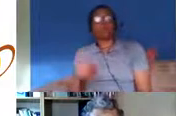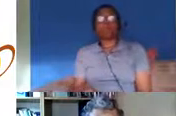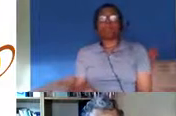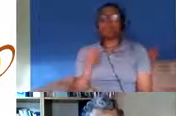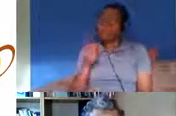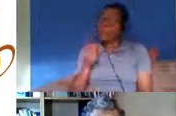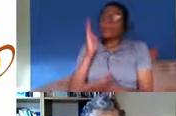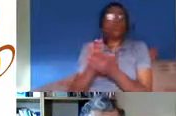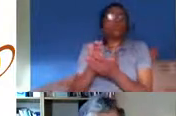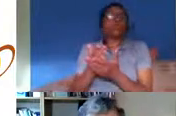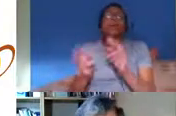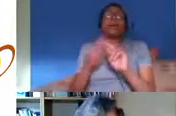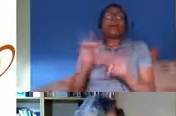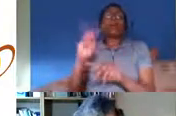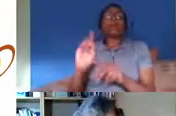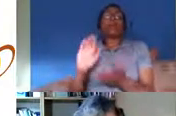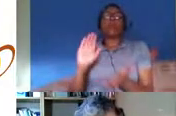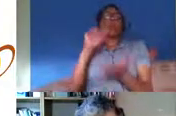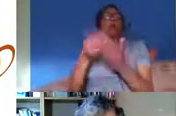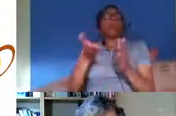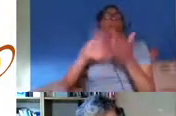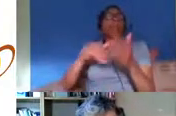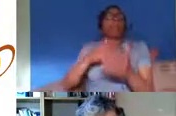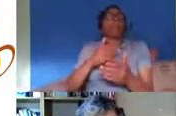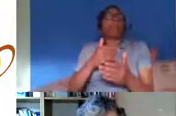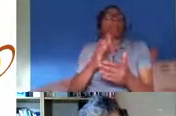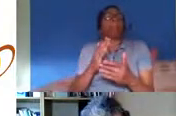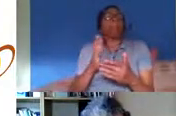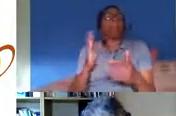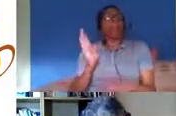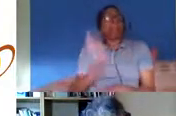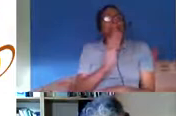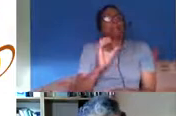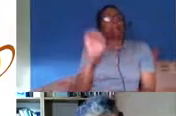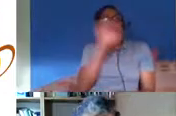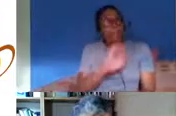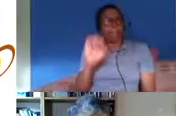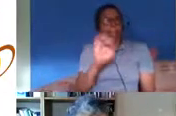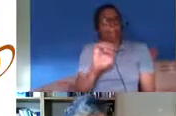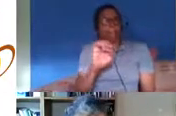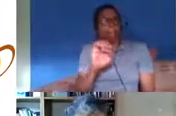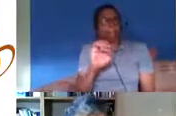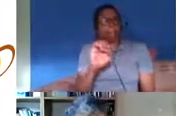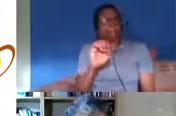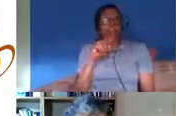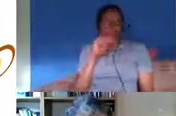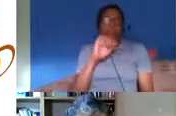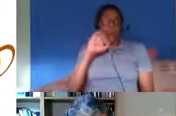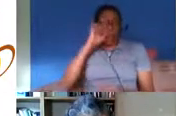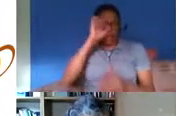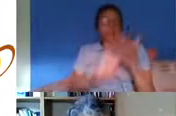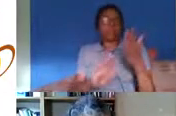communities uh particularly from from eastern europe who are experiencing that that